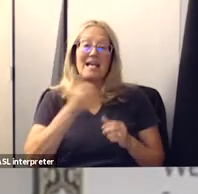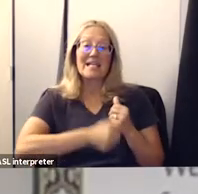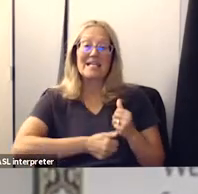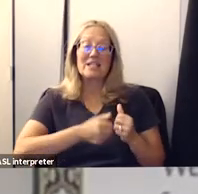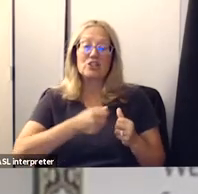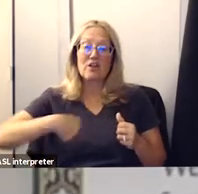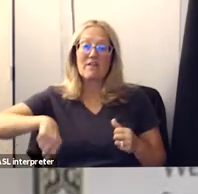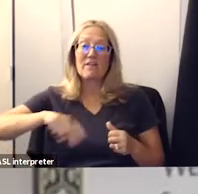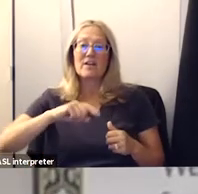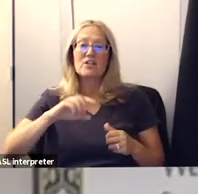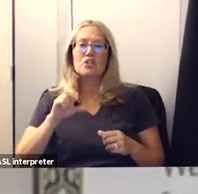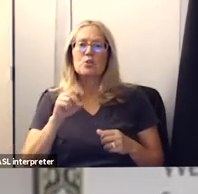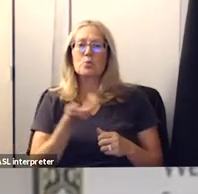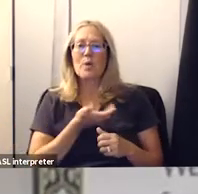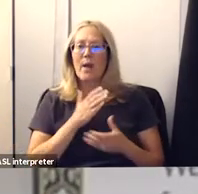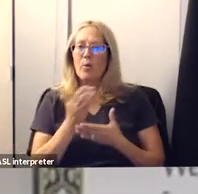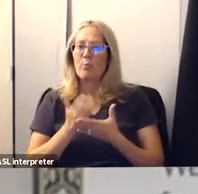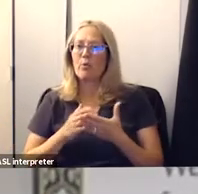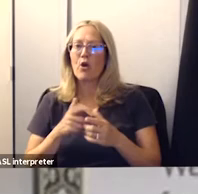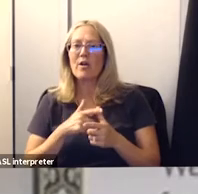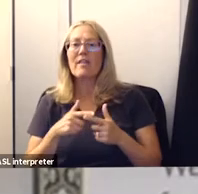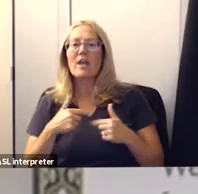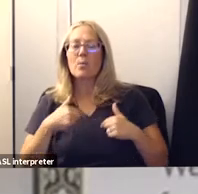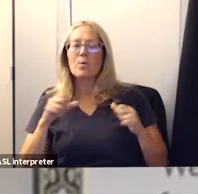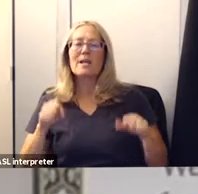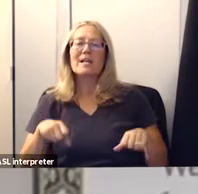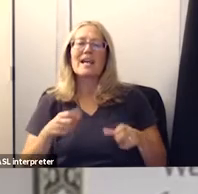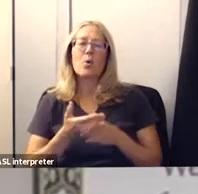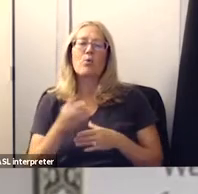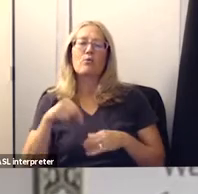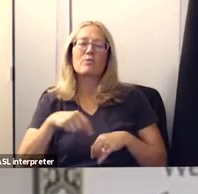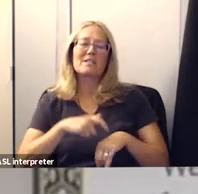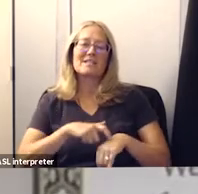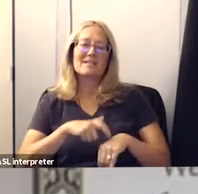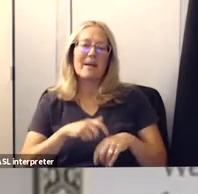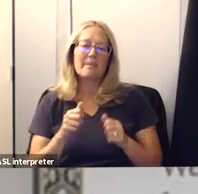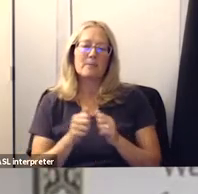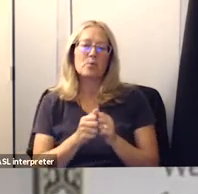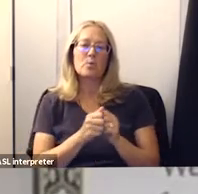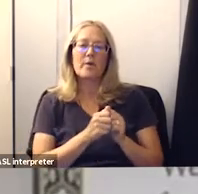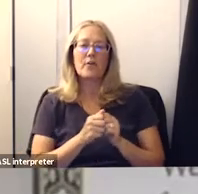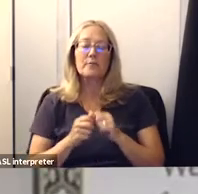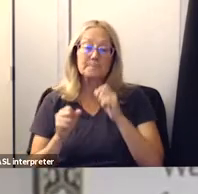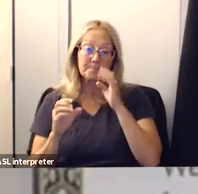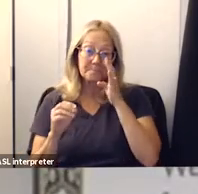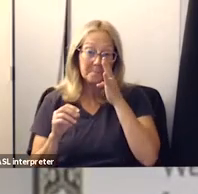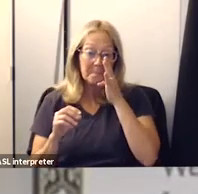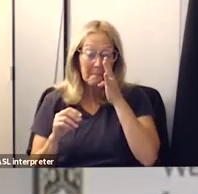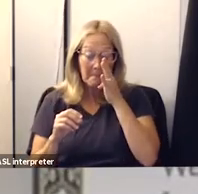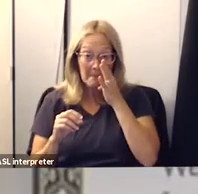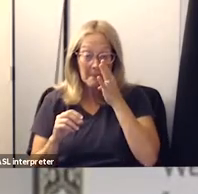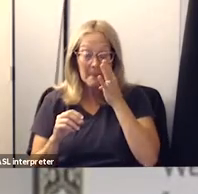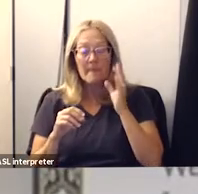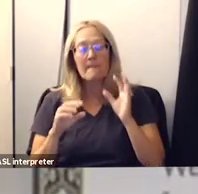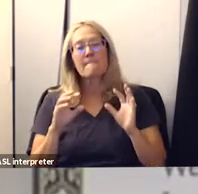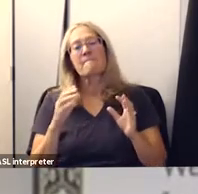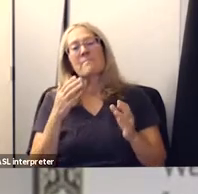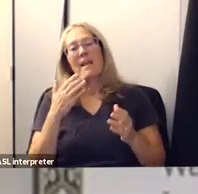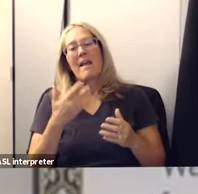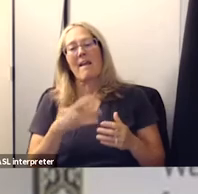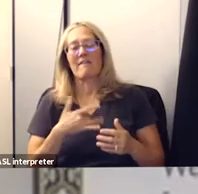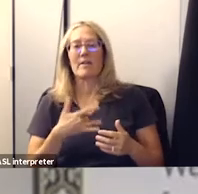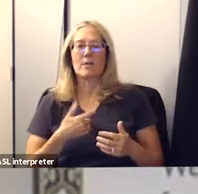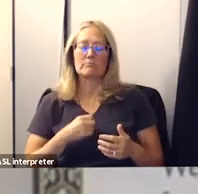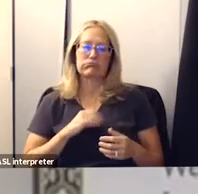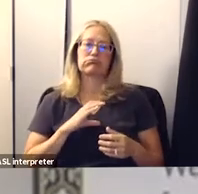do a little part we can really um get through this time um so thanks good to be here and getting ready